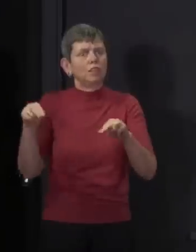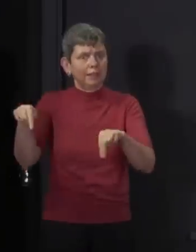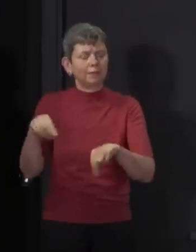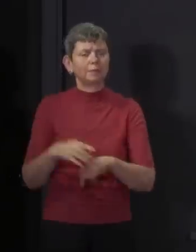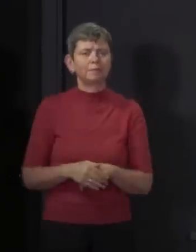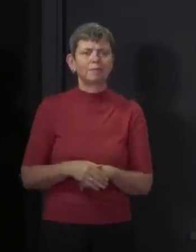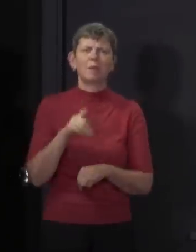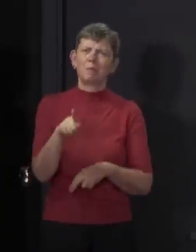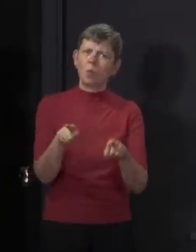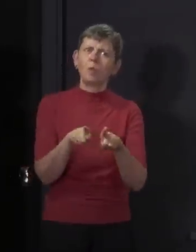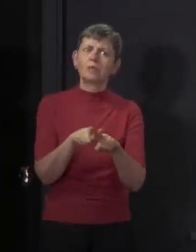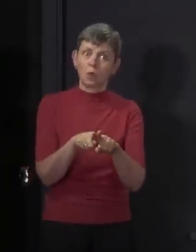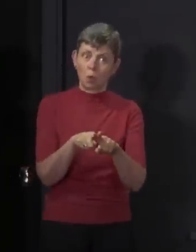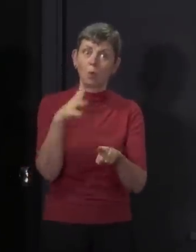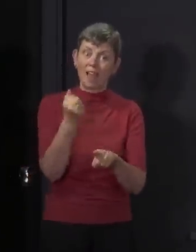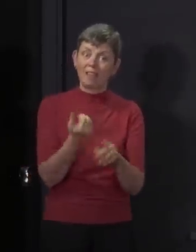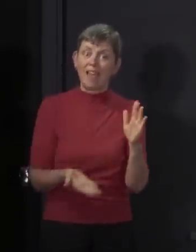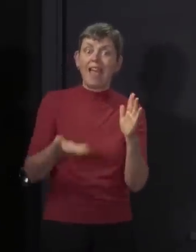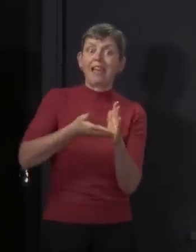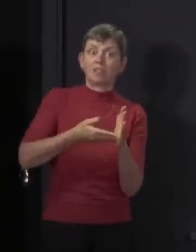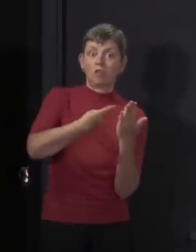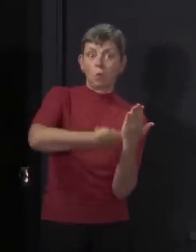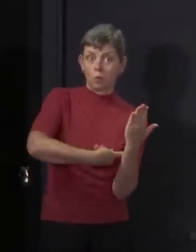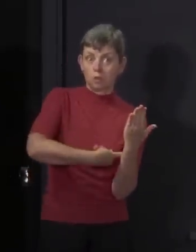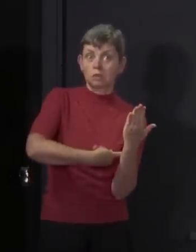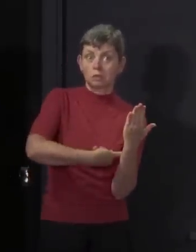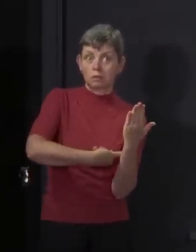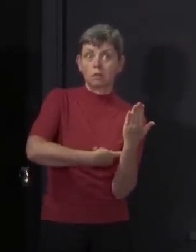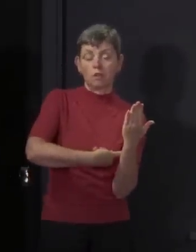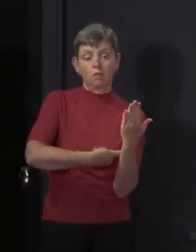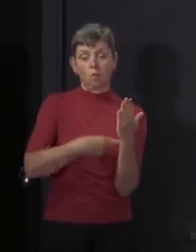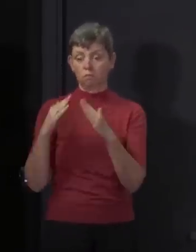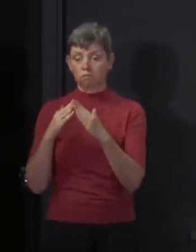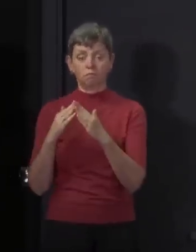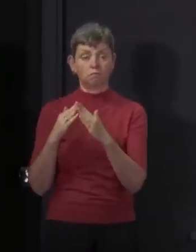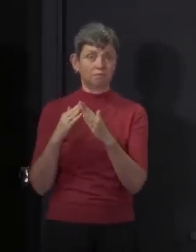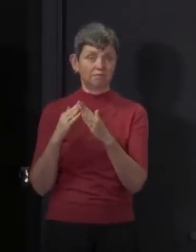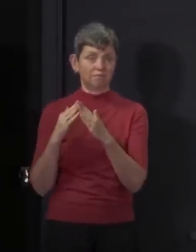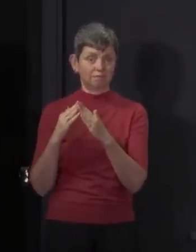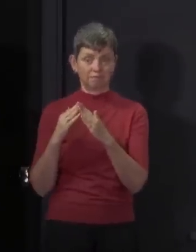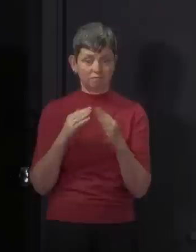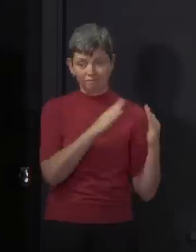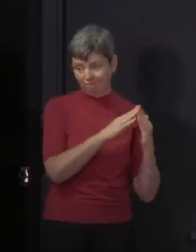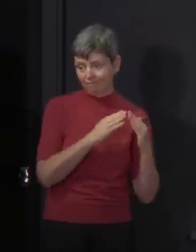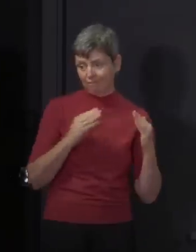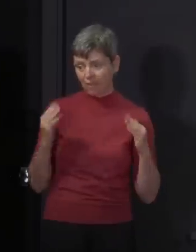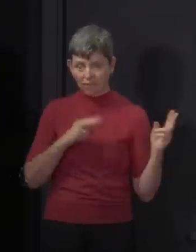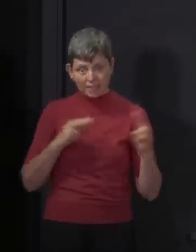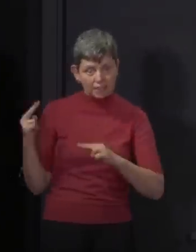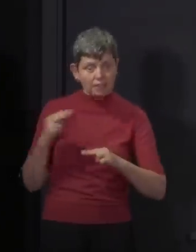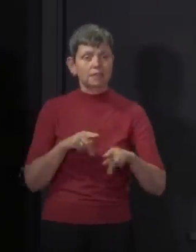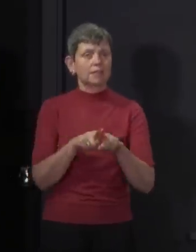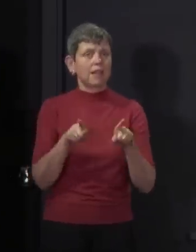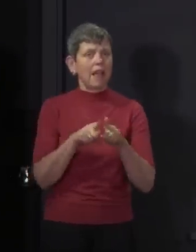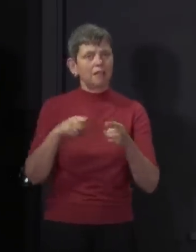place at a time when we have additional restrictions on household visits and hospitality. So with that in mind, I want to underline